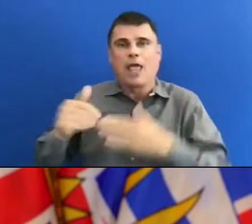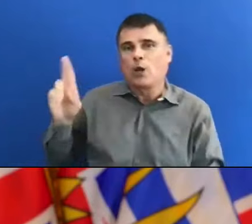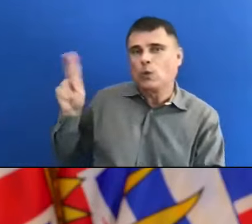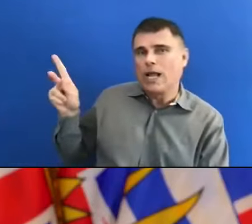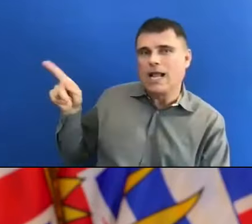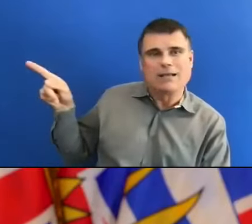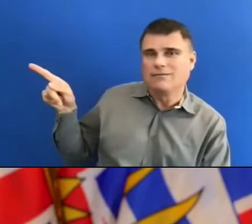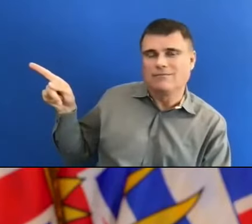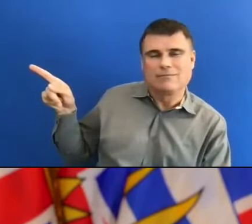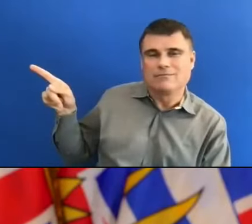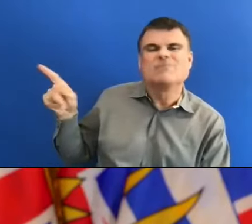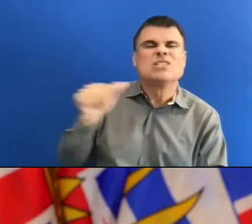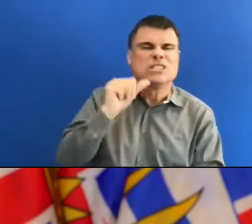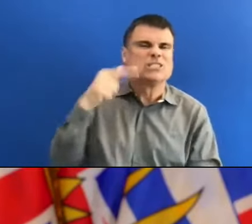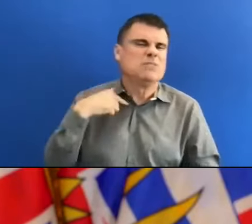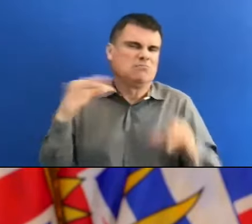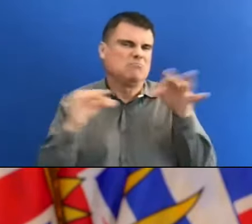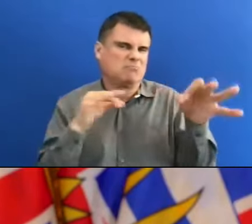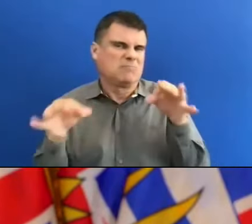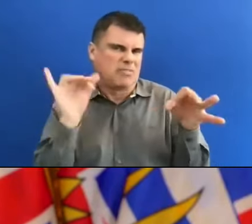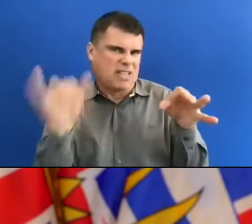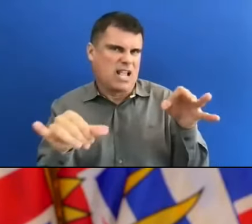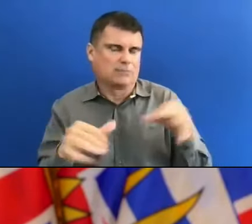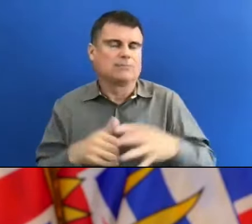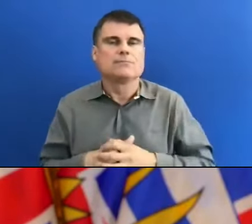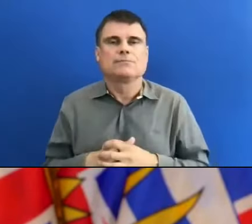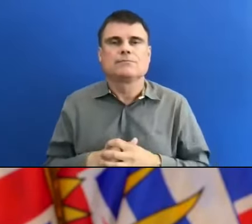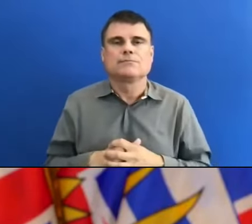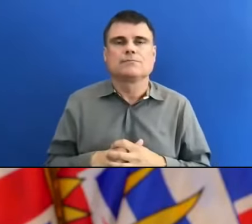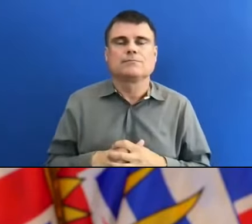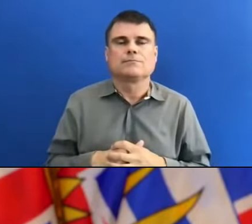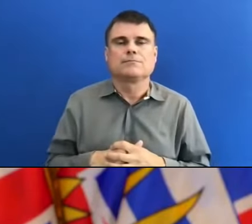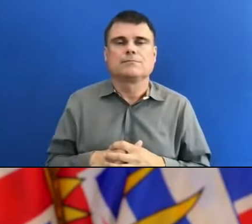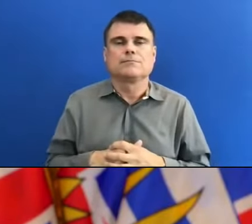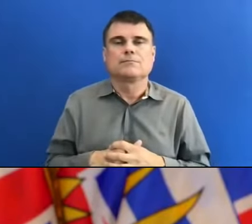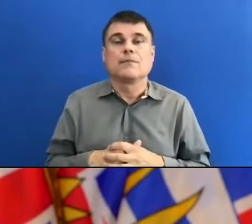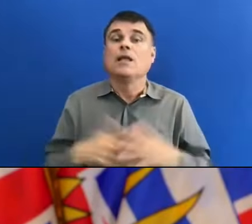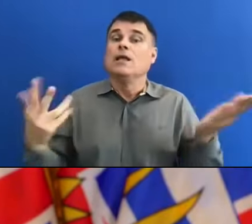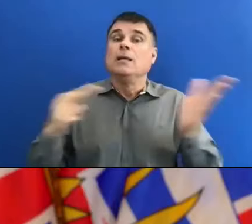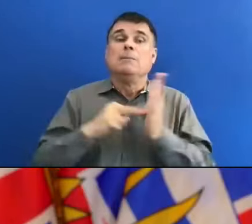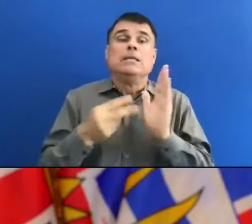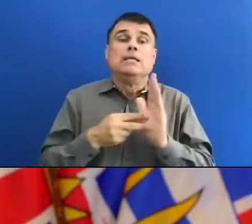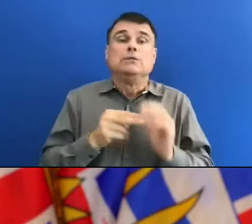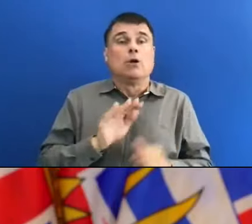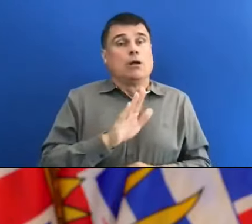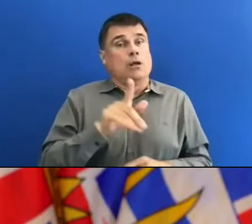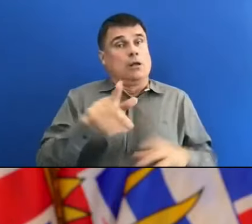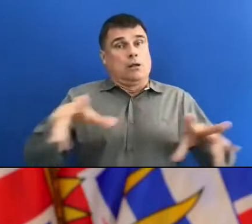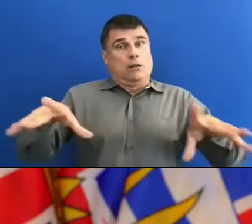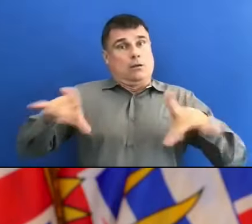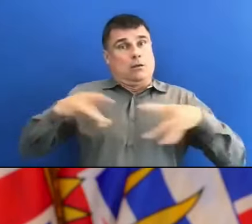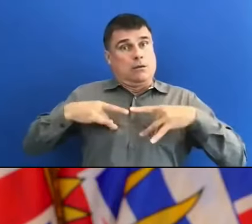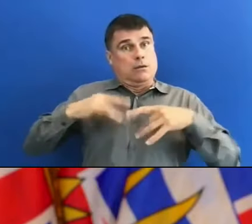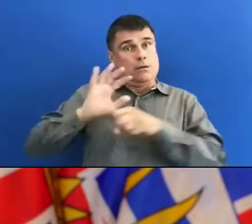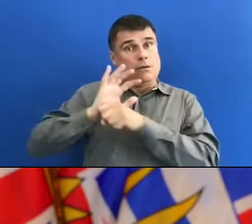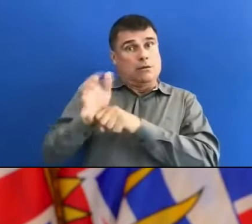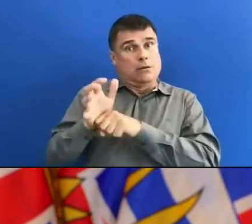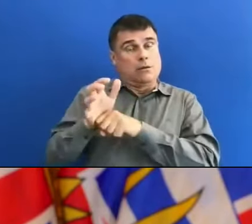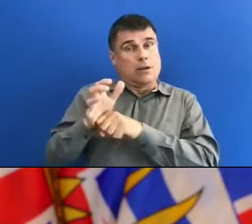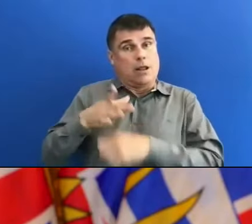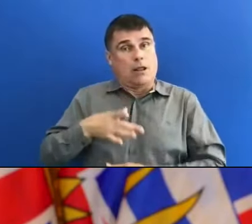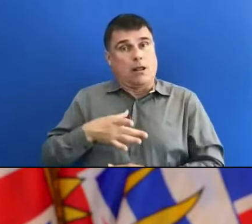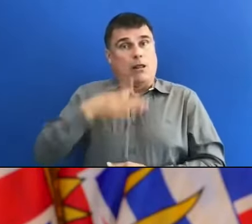yesterday. And it means that your risk of, one, getting infected and, two, passing it on to somebody else goes down dramatically,